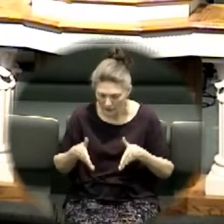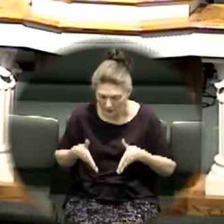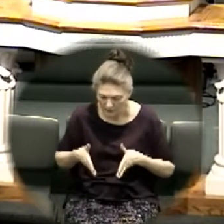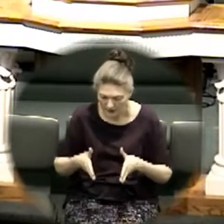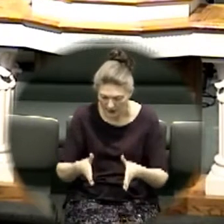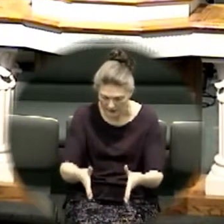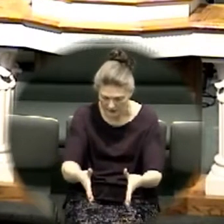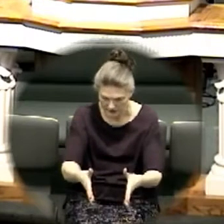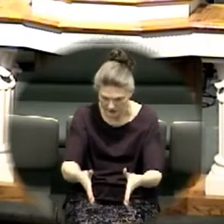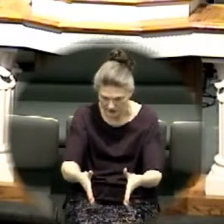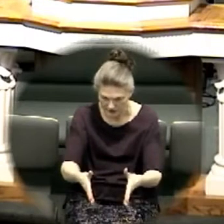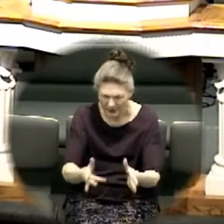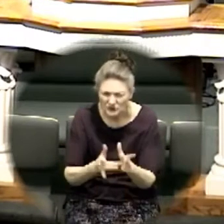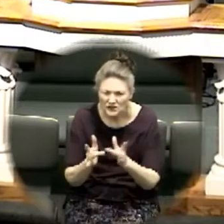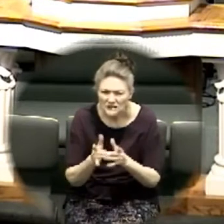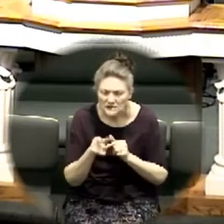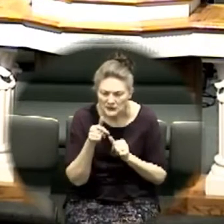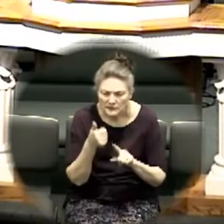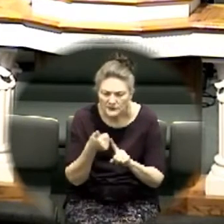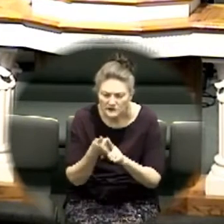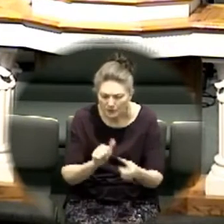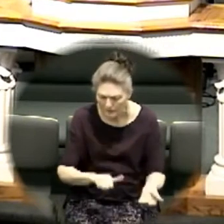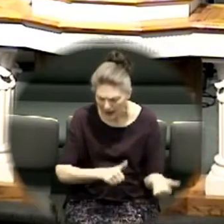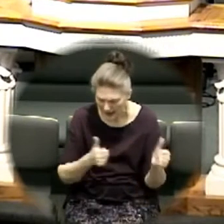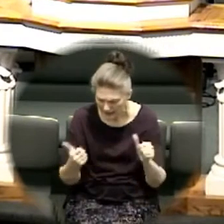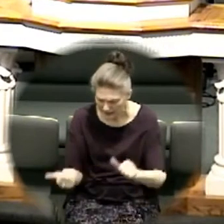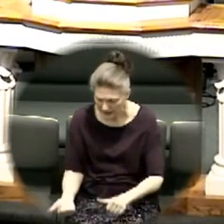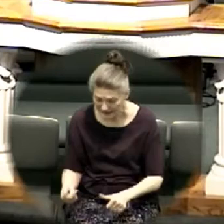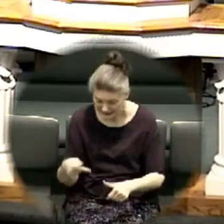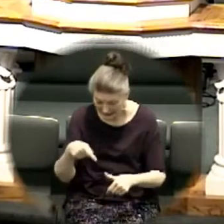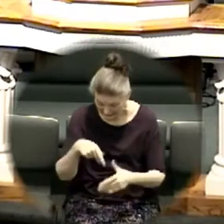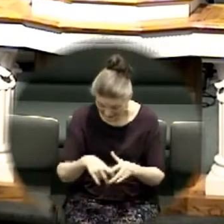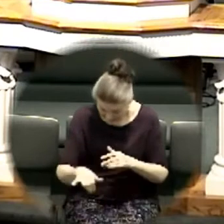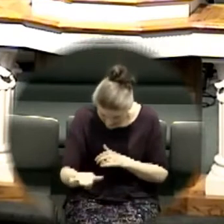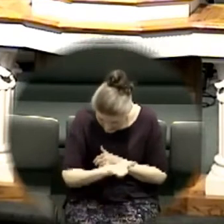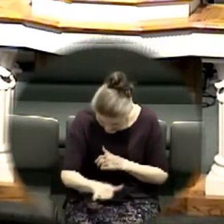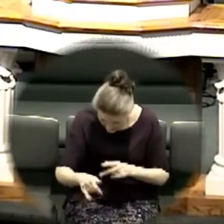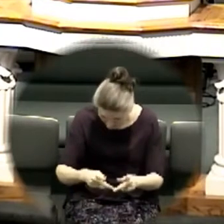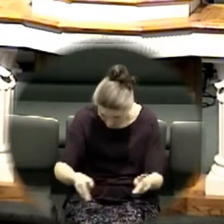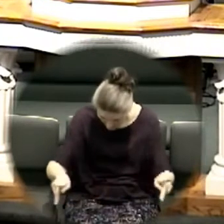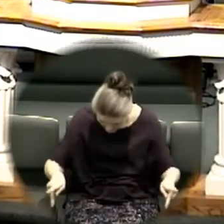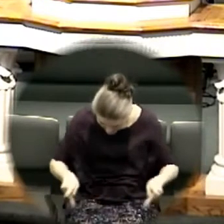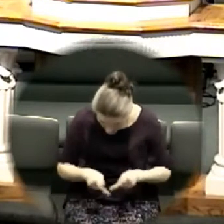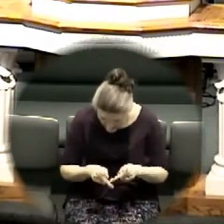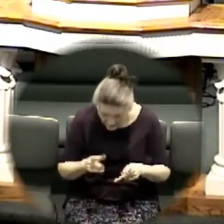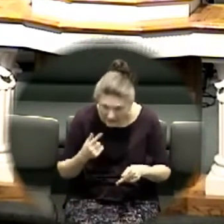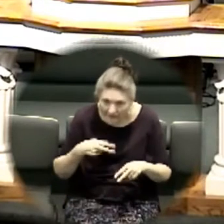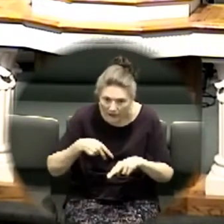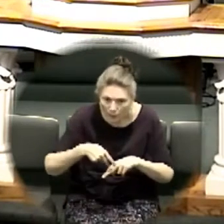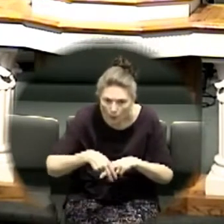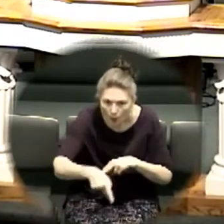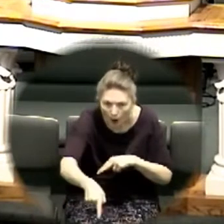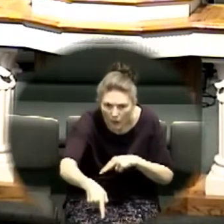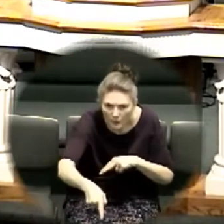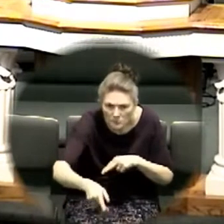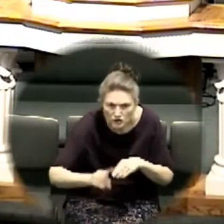Jesus was baptized in the very place that they passed across